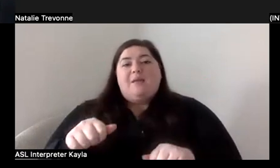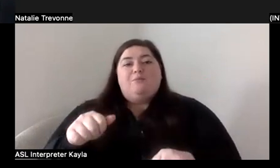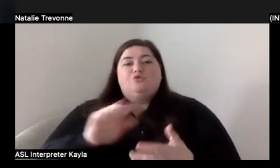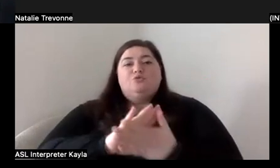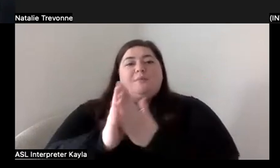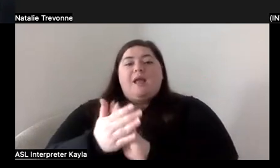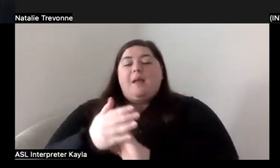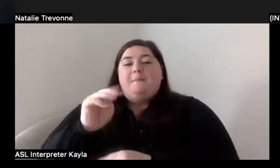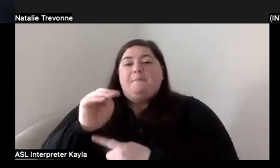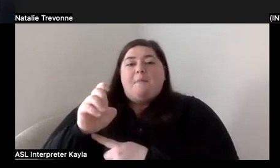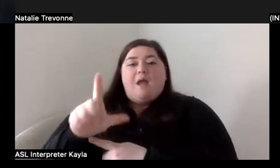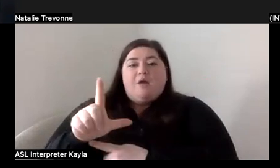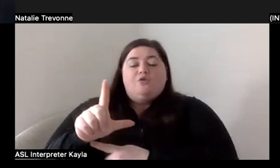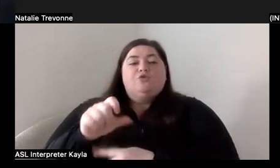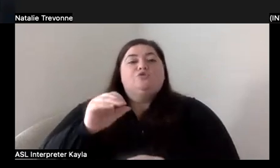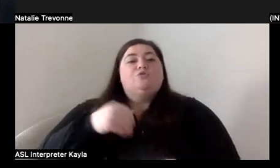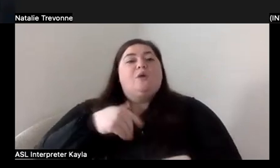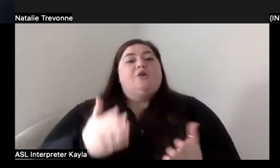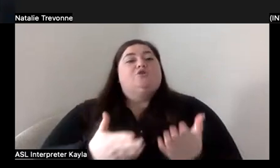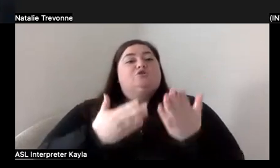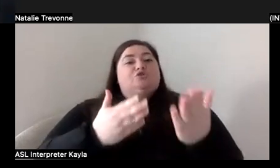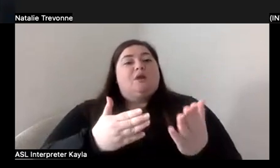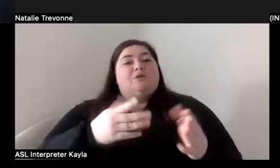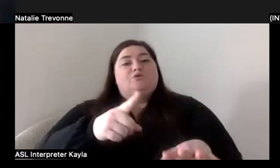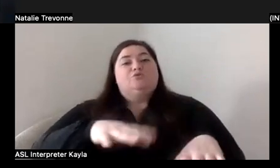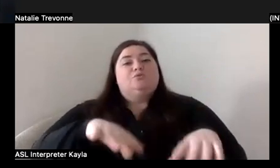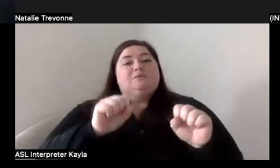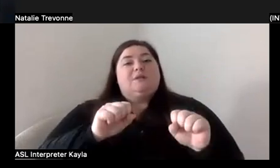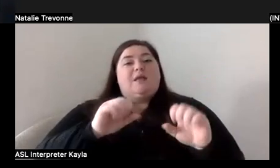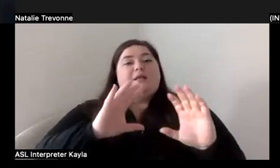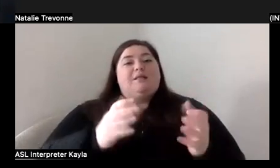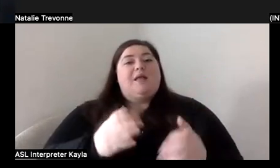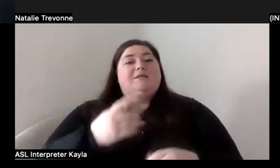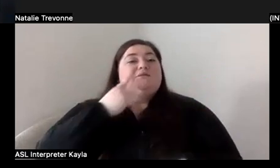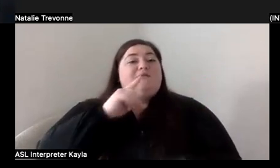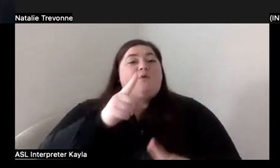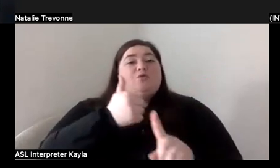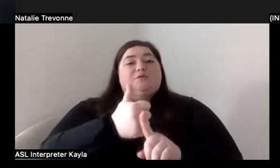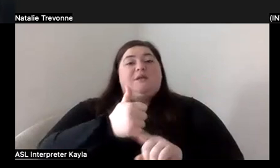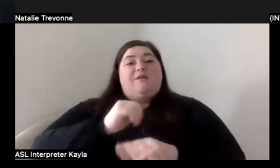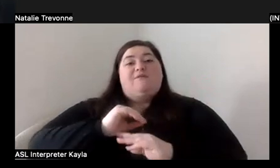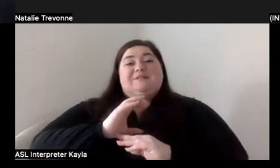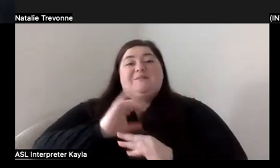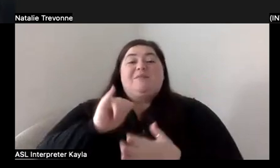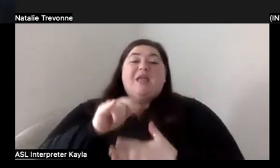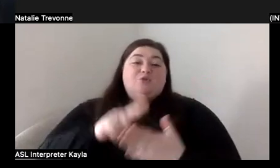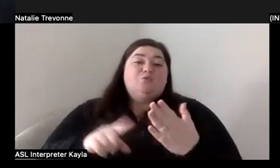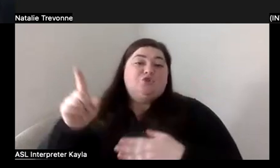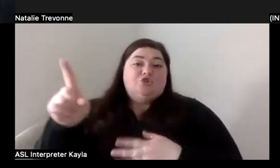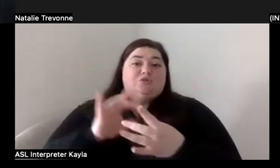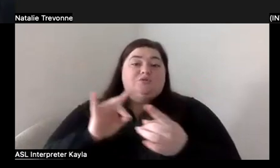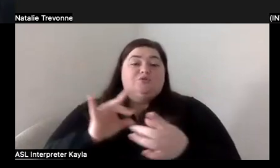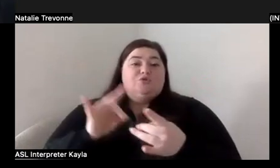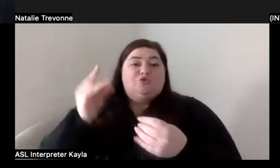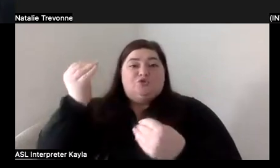suggest that you take classes for your self-esteem. That's what she told me. And so that